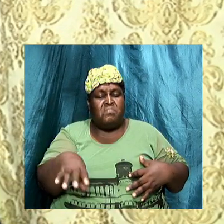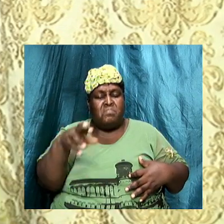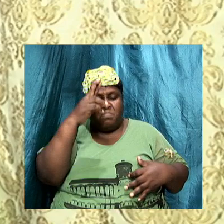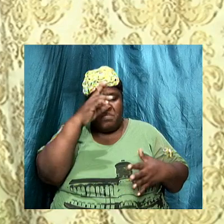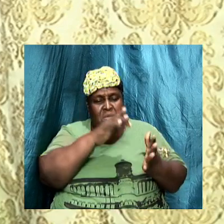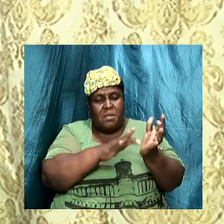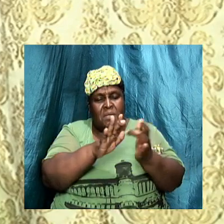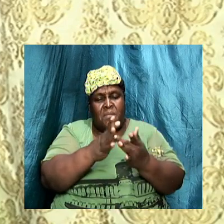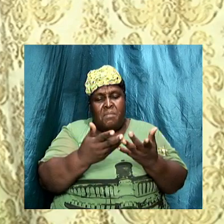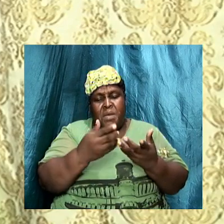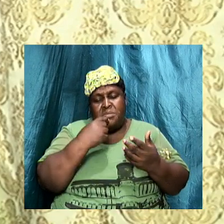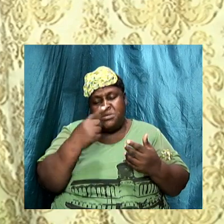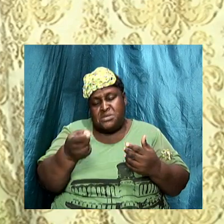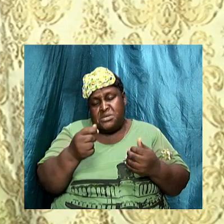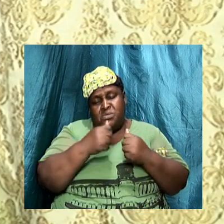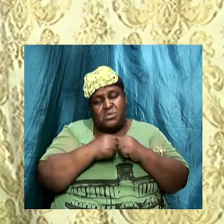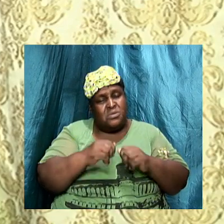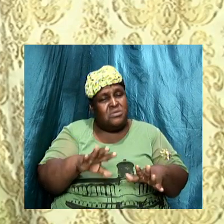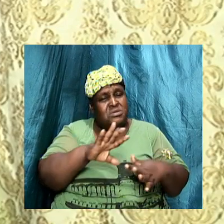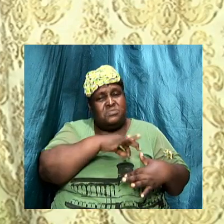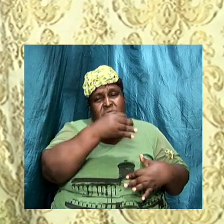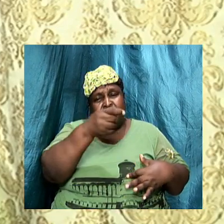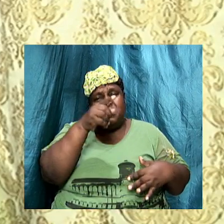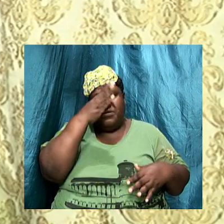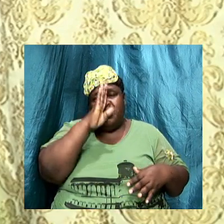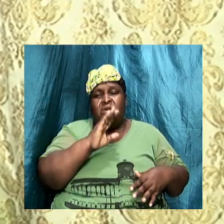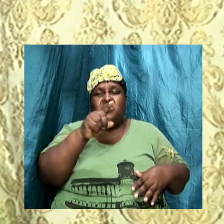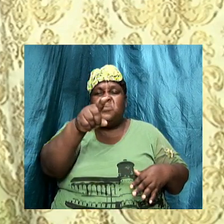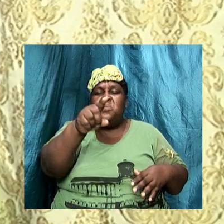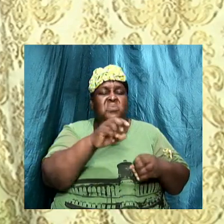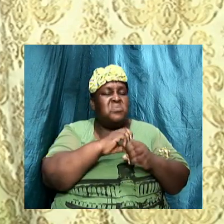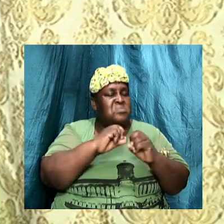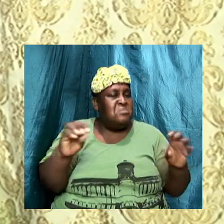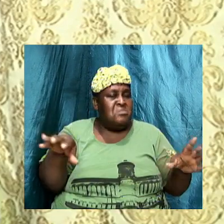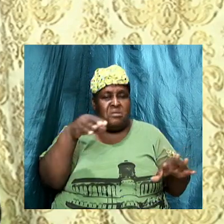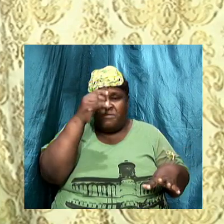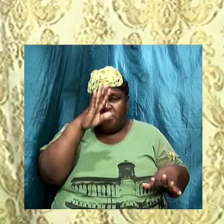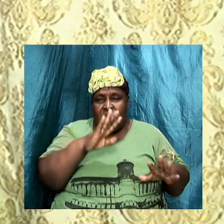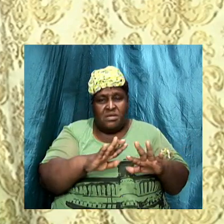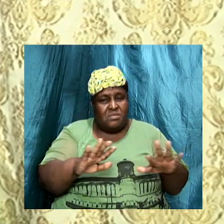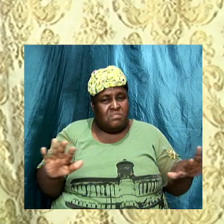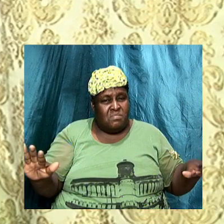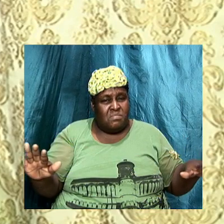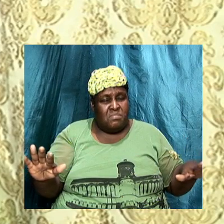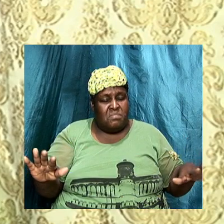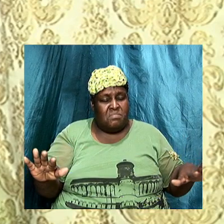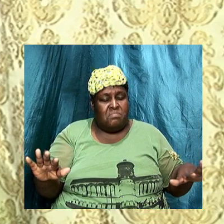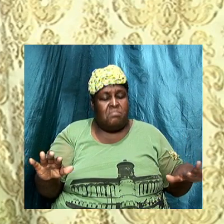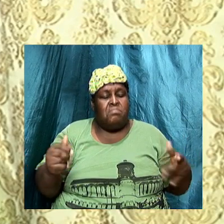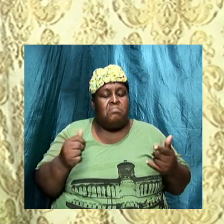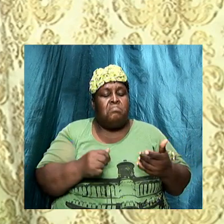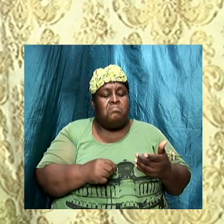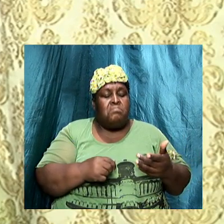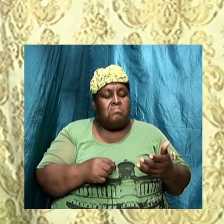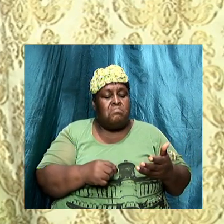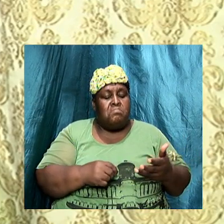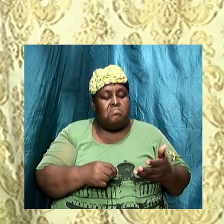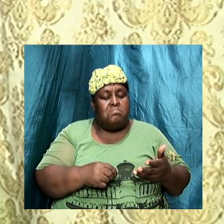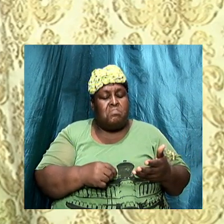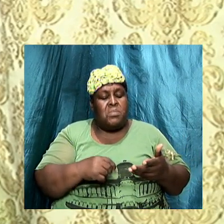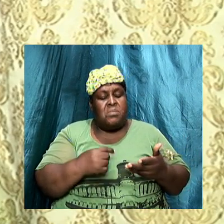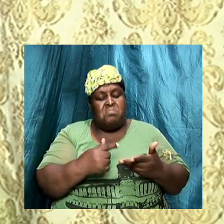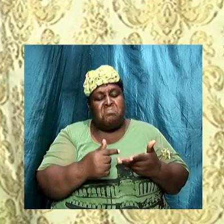God, you are none of his. And then we look at holiness last week.